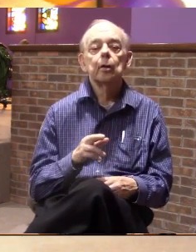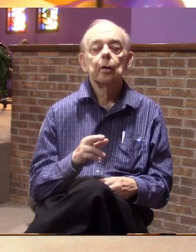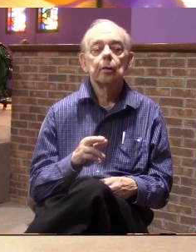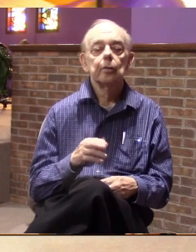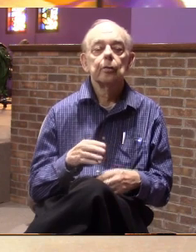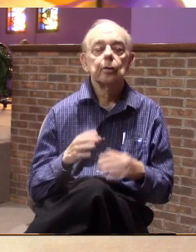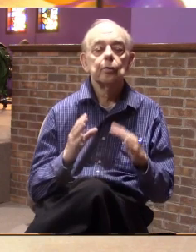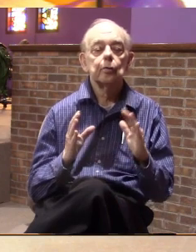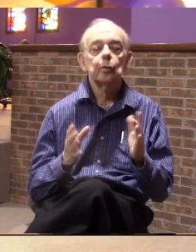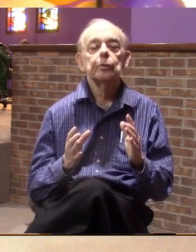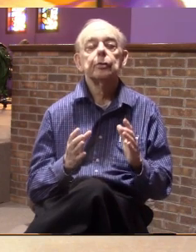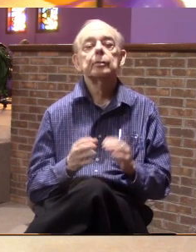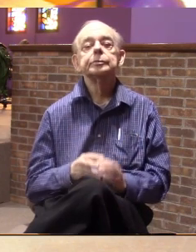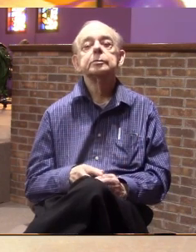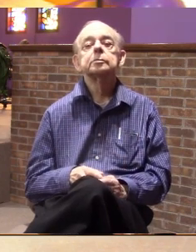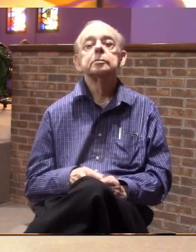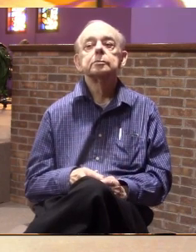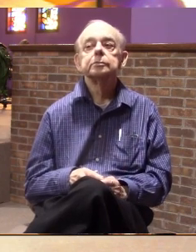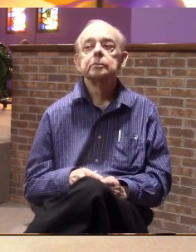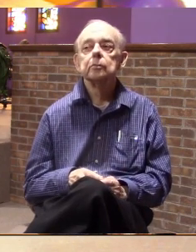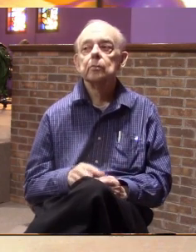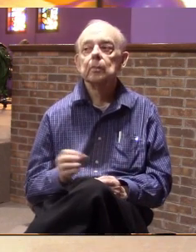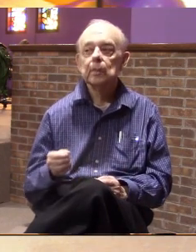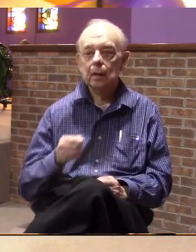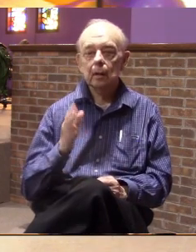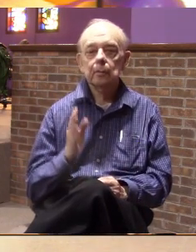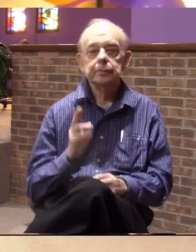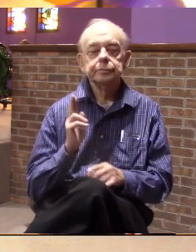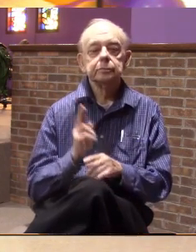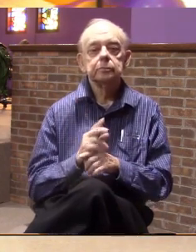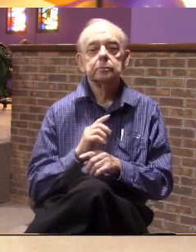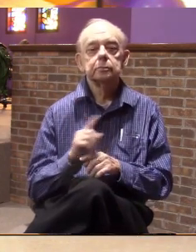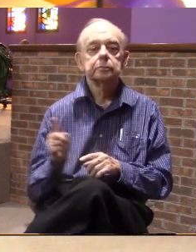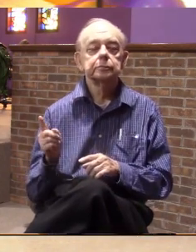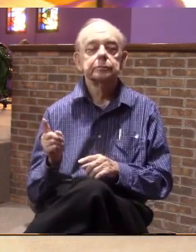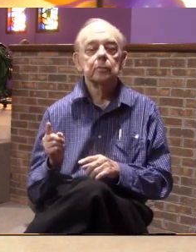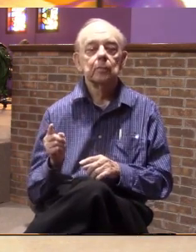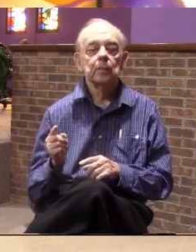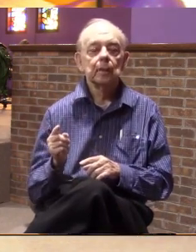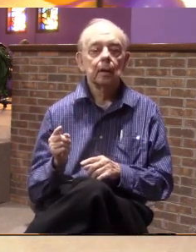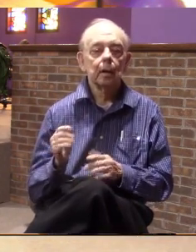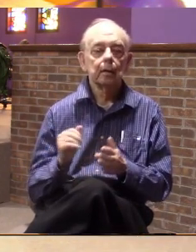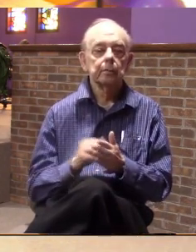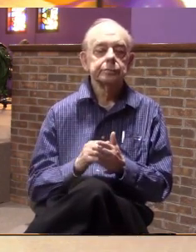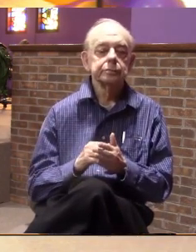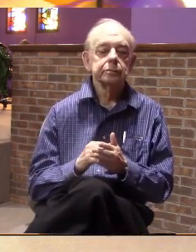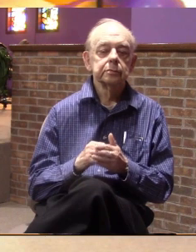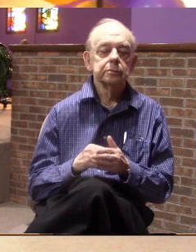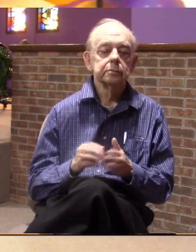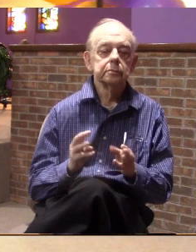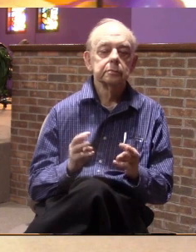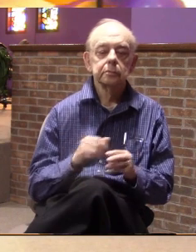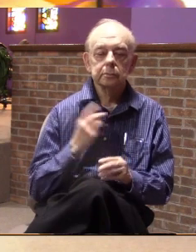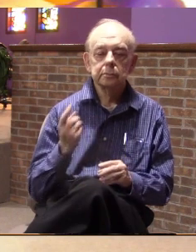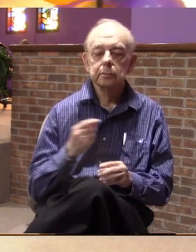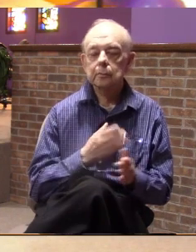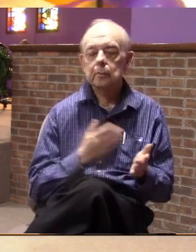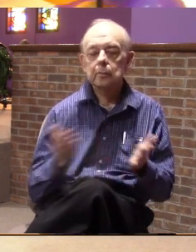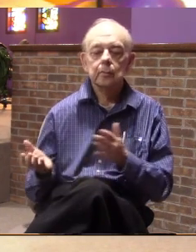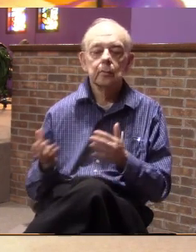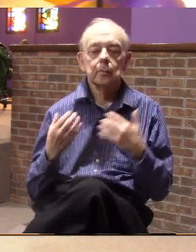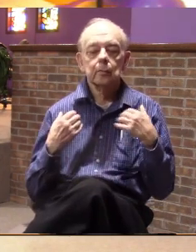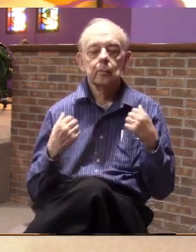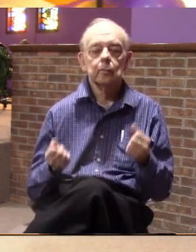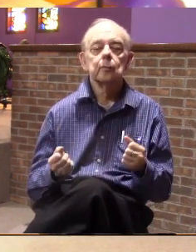organizations. God used those, that avenue not only to bring